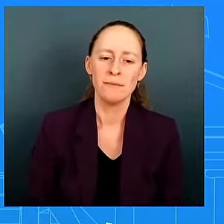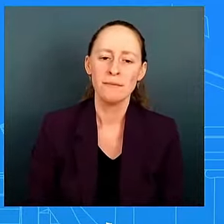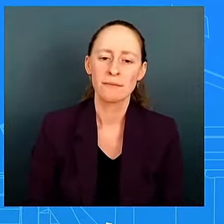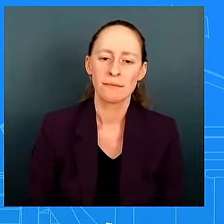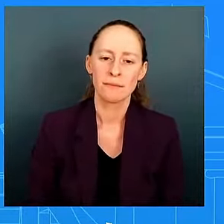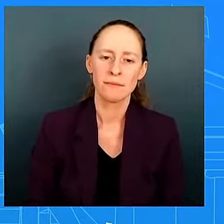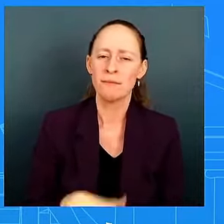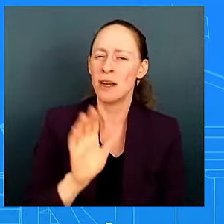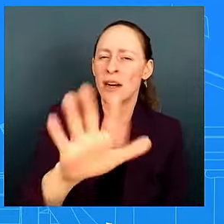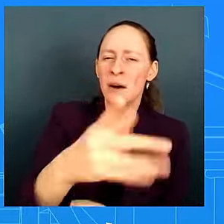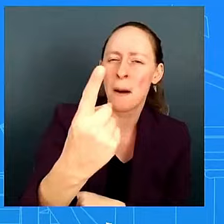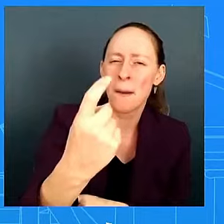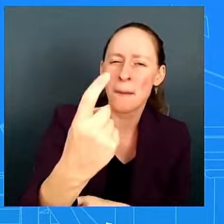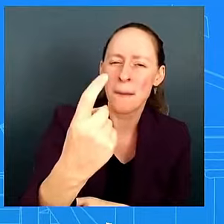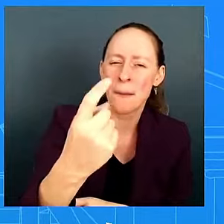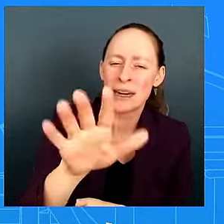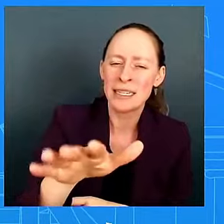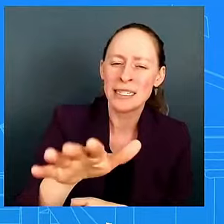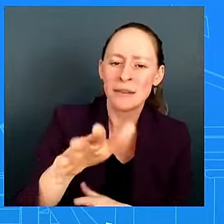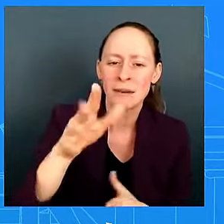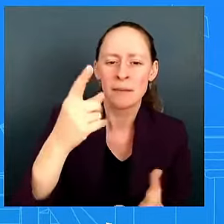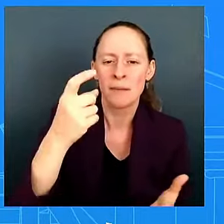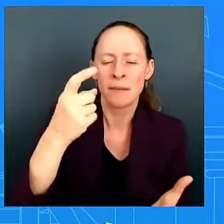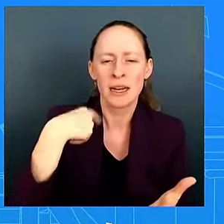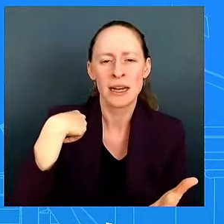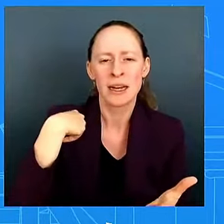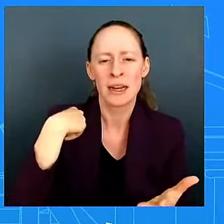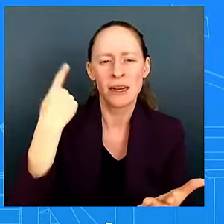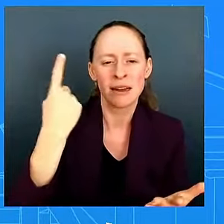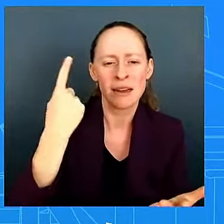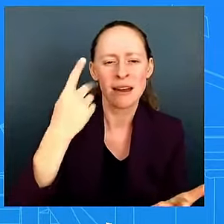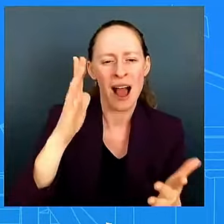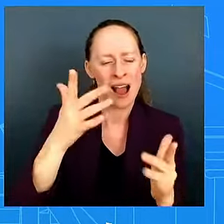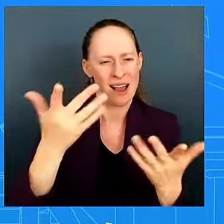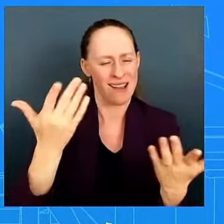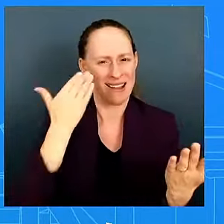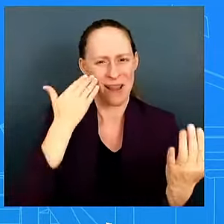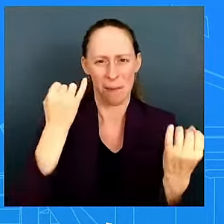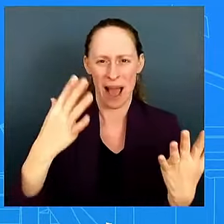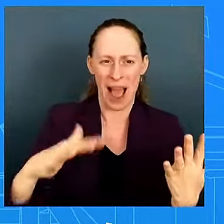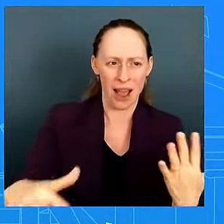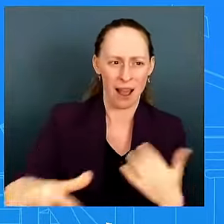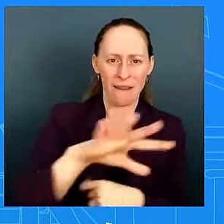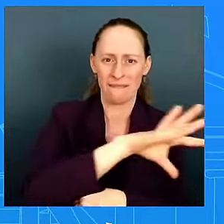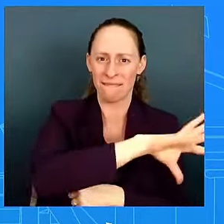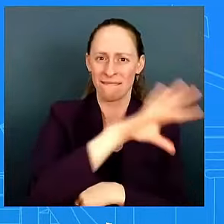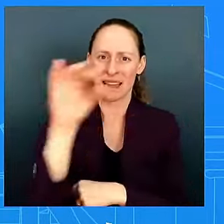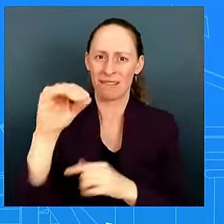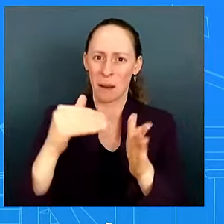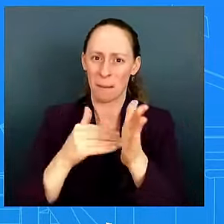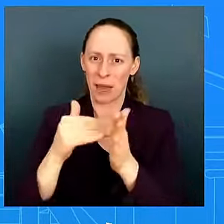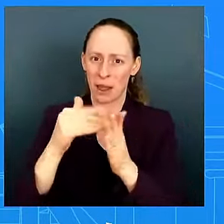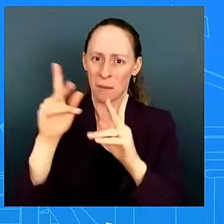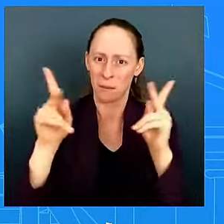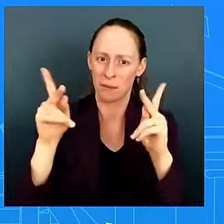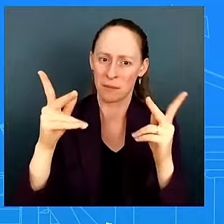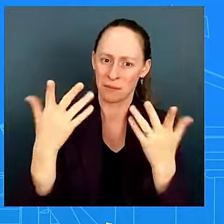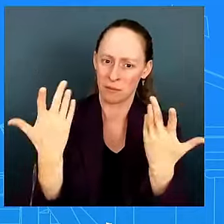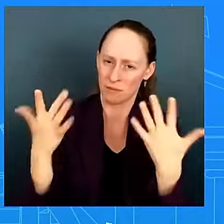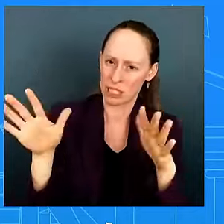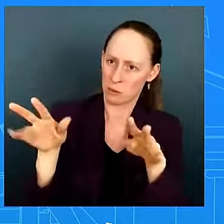you know 50 million plus americans saw the debate um uh last thursday